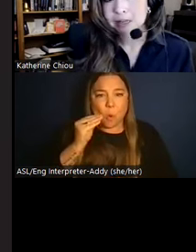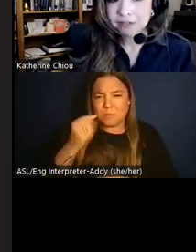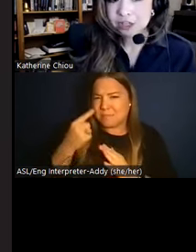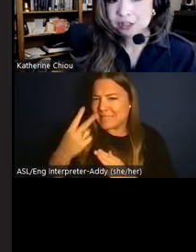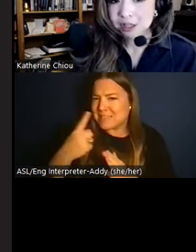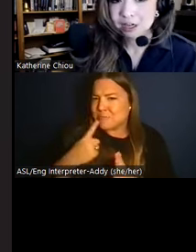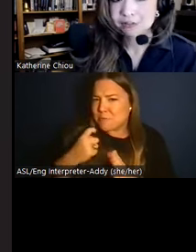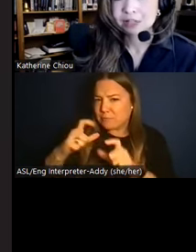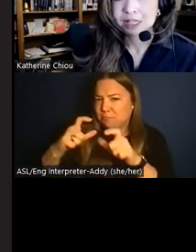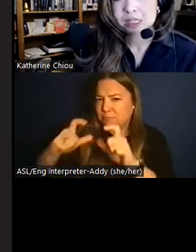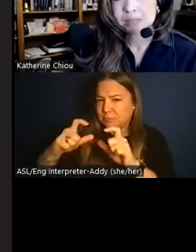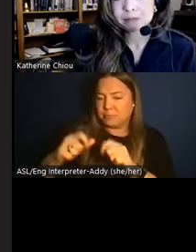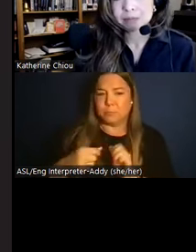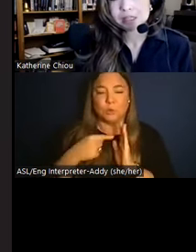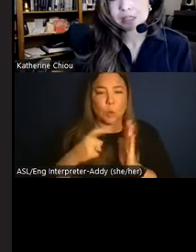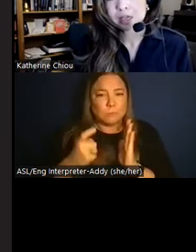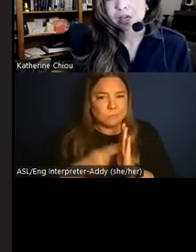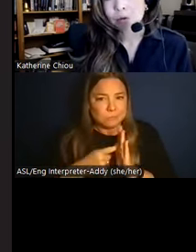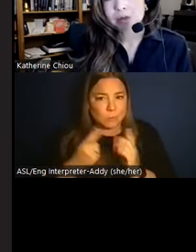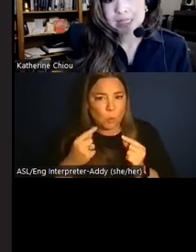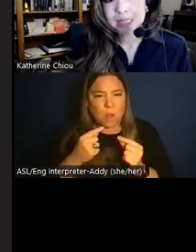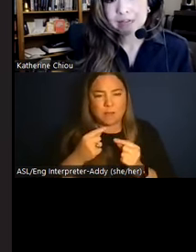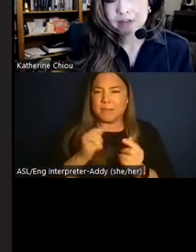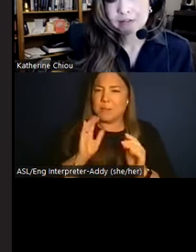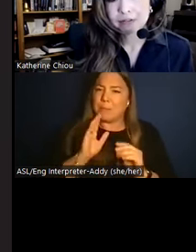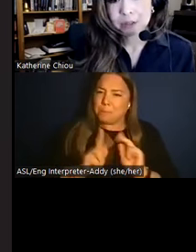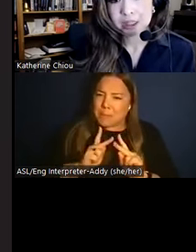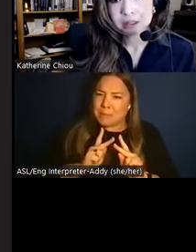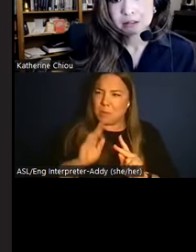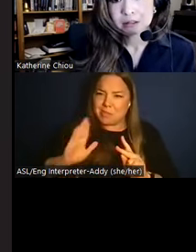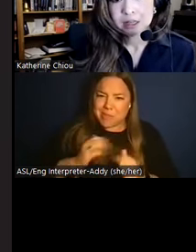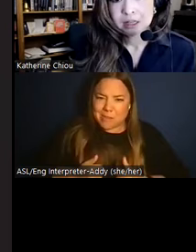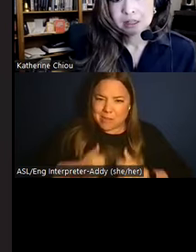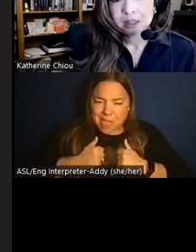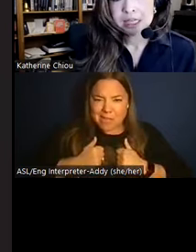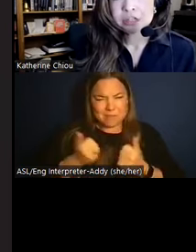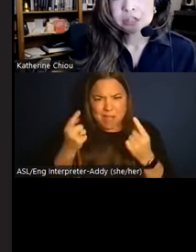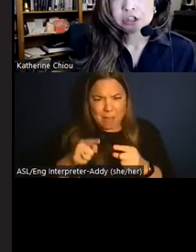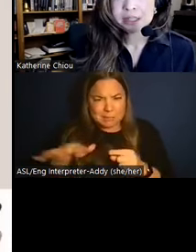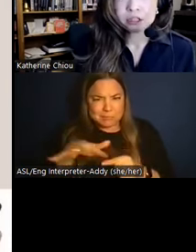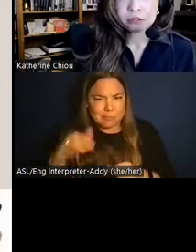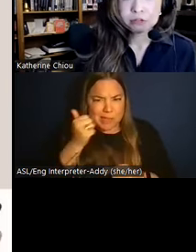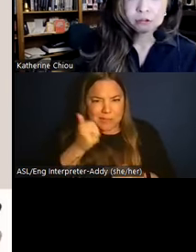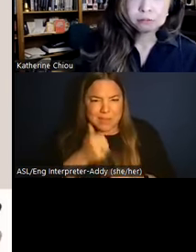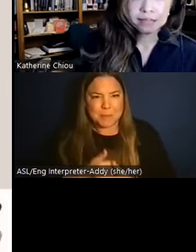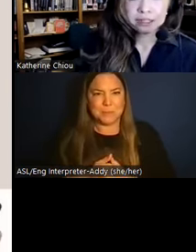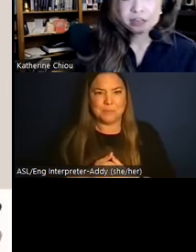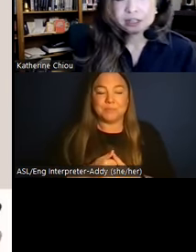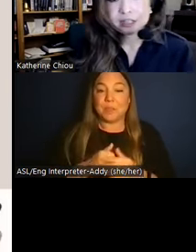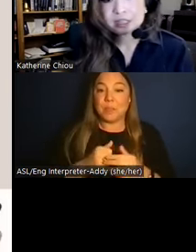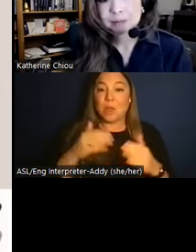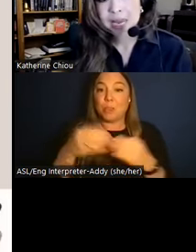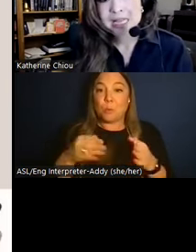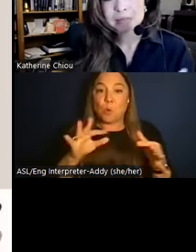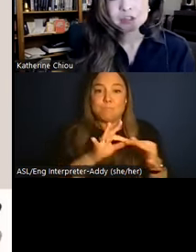our excavations uncover the intimate spaces where daily life unfolded. The interconnected rooms and the terraces